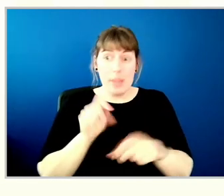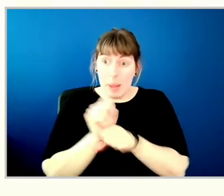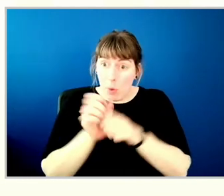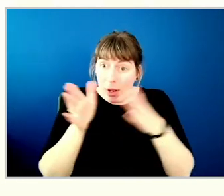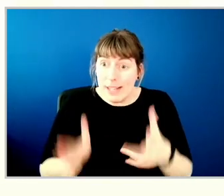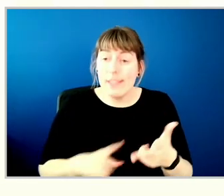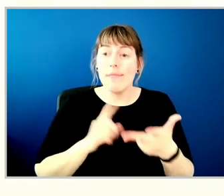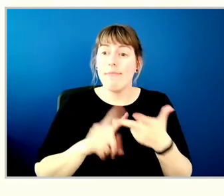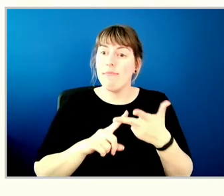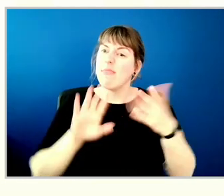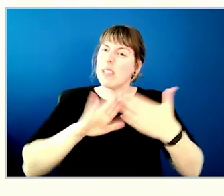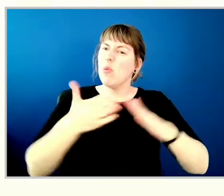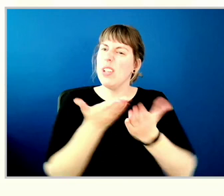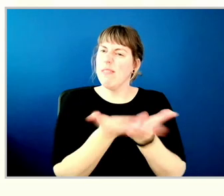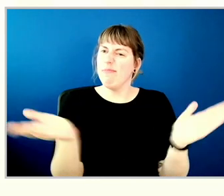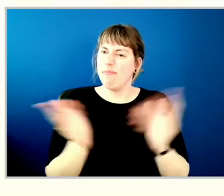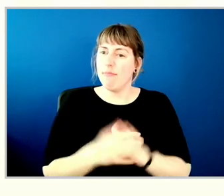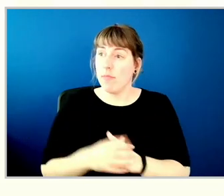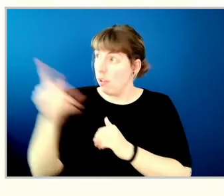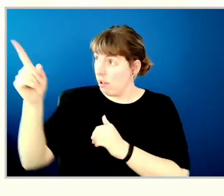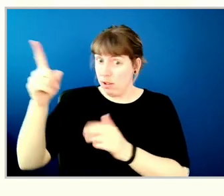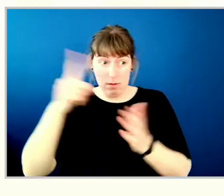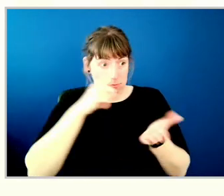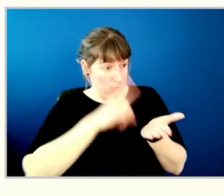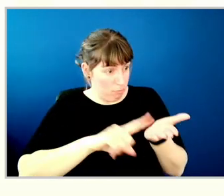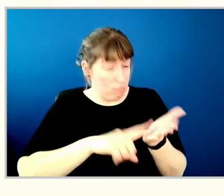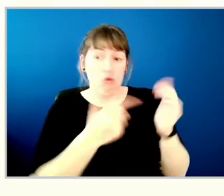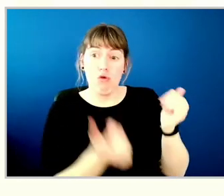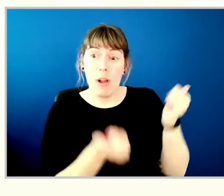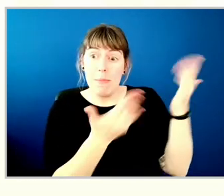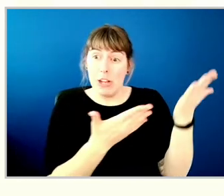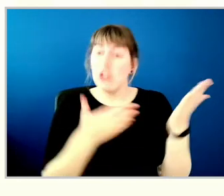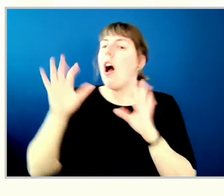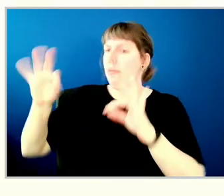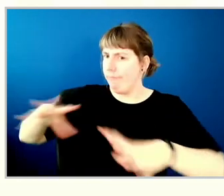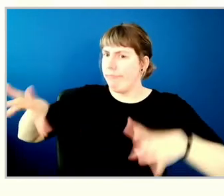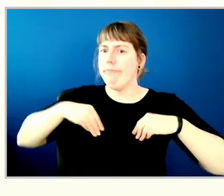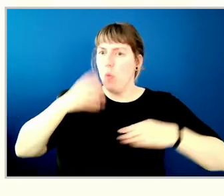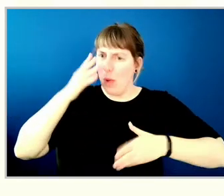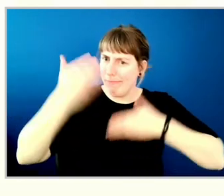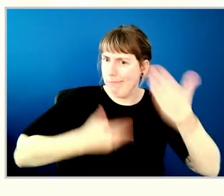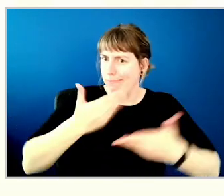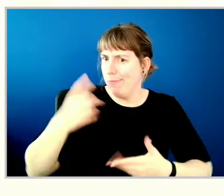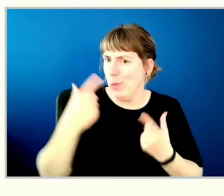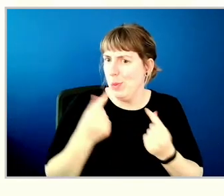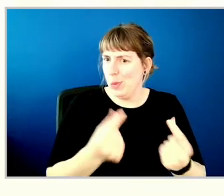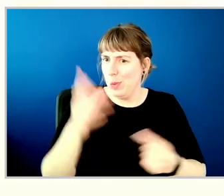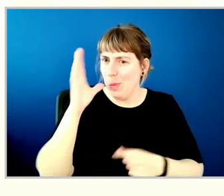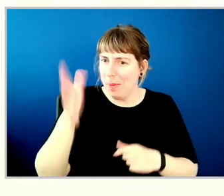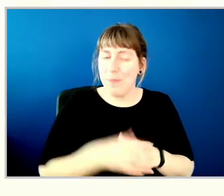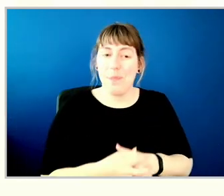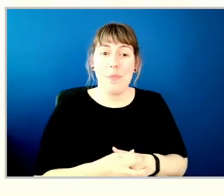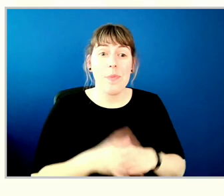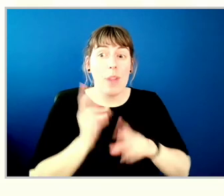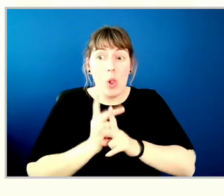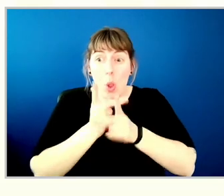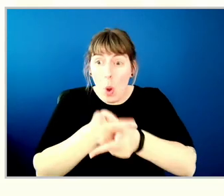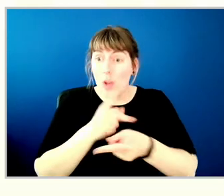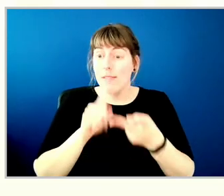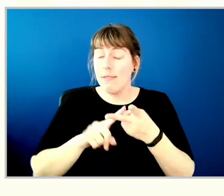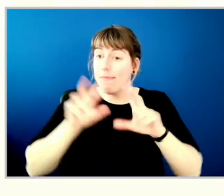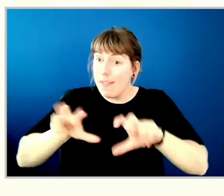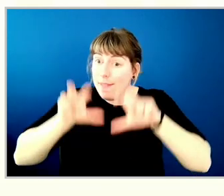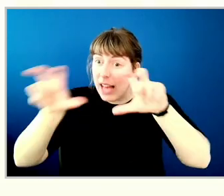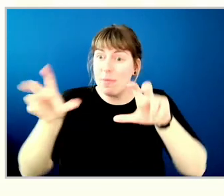We are implementing recommendations from this audit. And we continue to tailor loans and investments to underserved